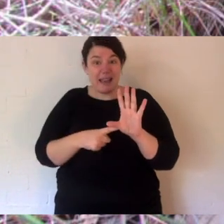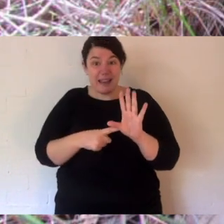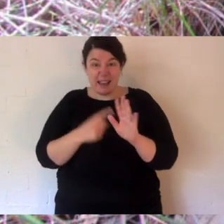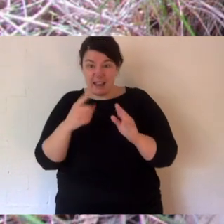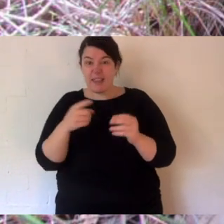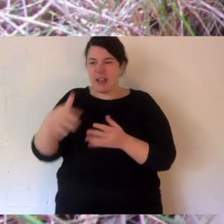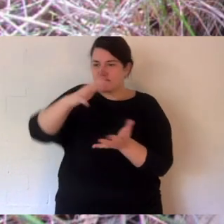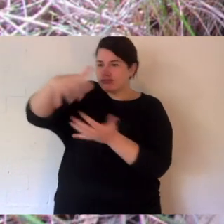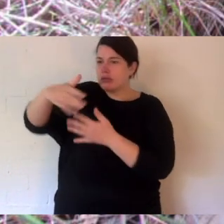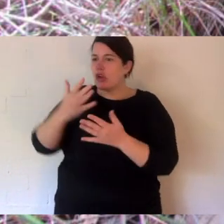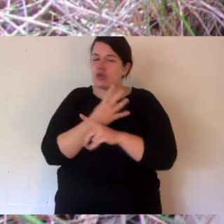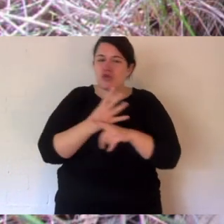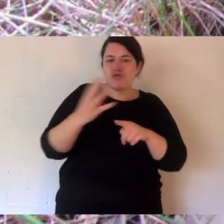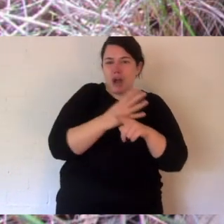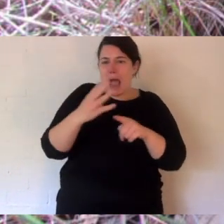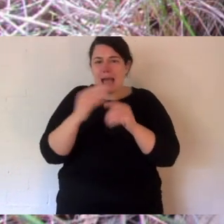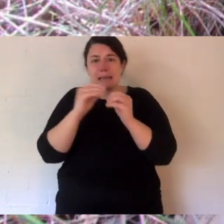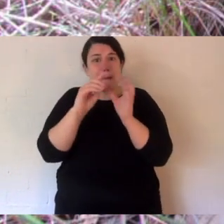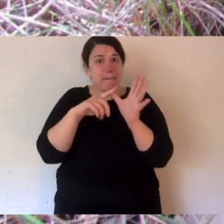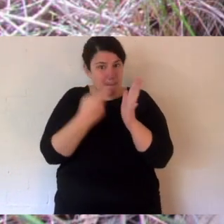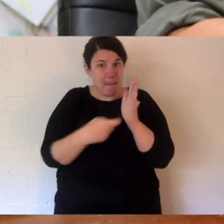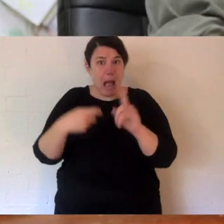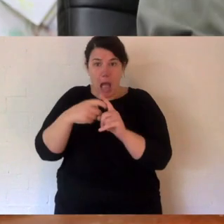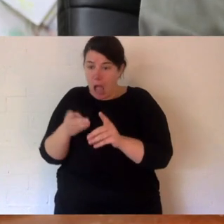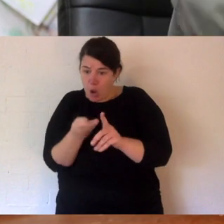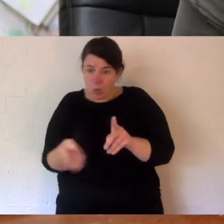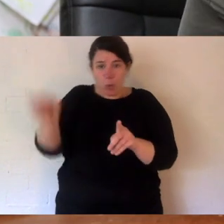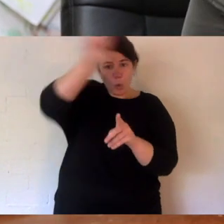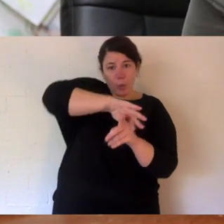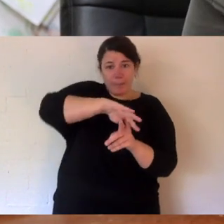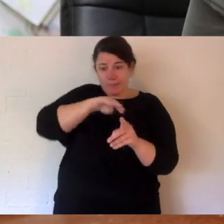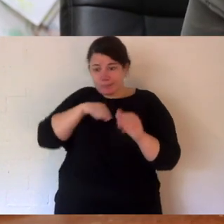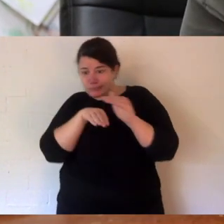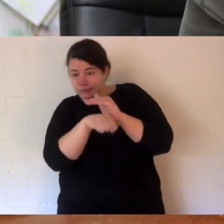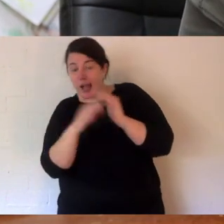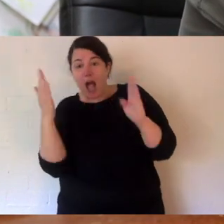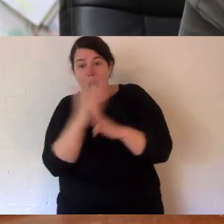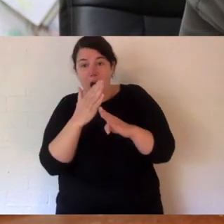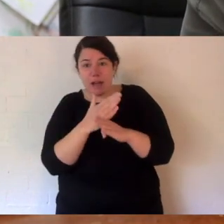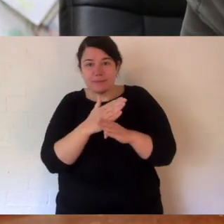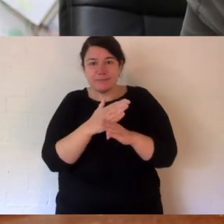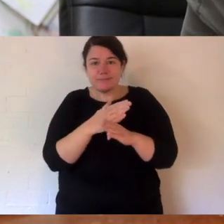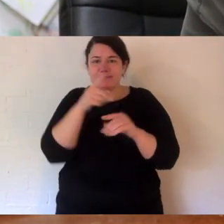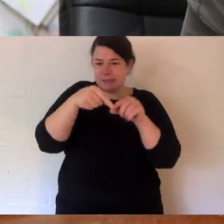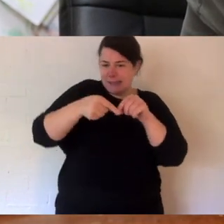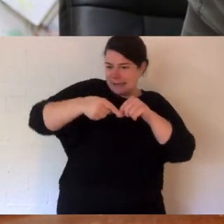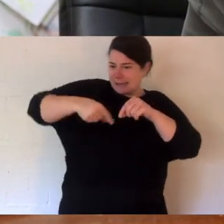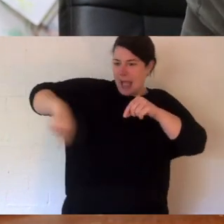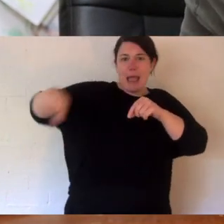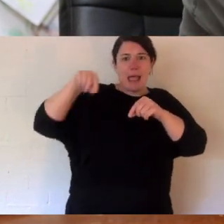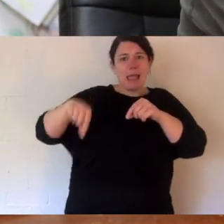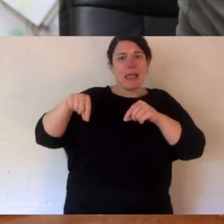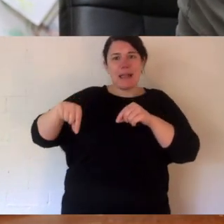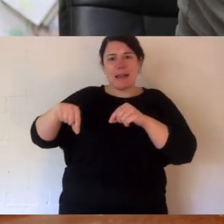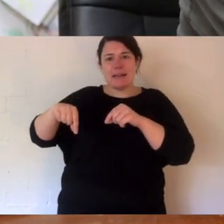build of grasses and bits of bark, and they make a beautiful round circle. And with this tail, it's not like a monkey's tail at all.